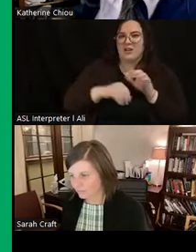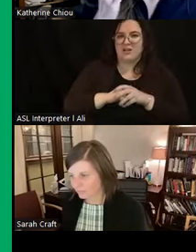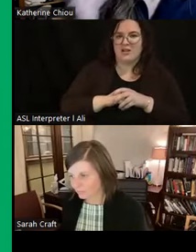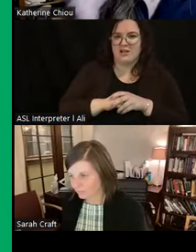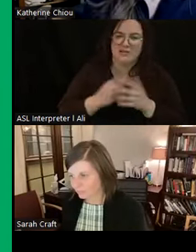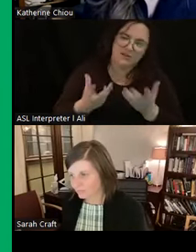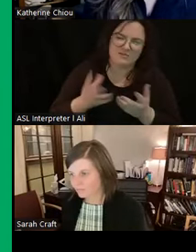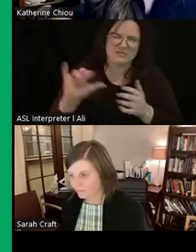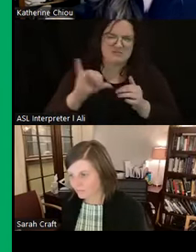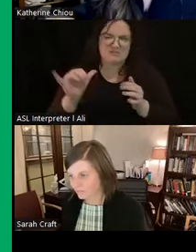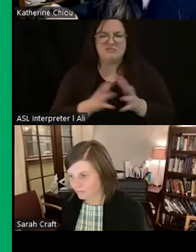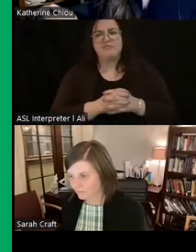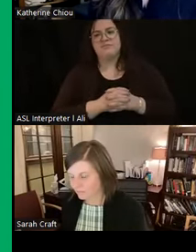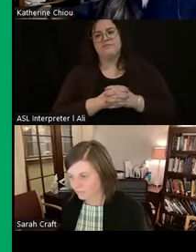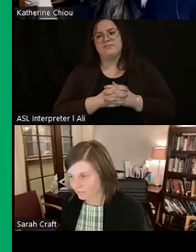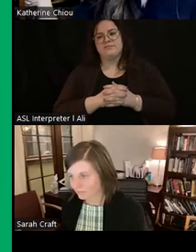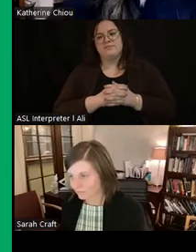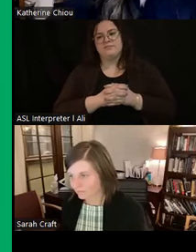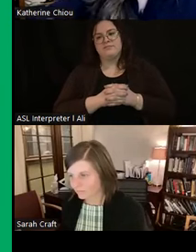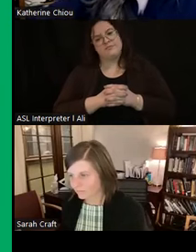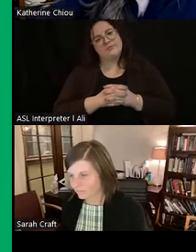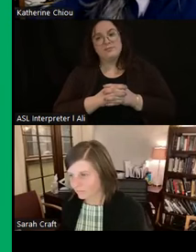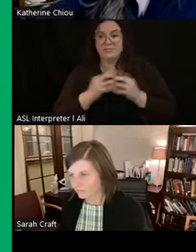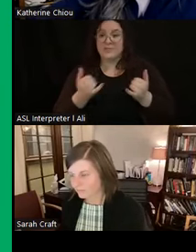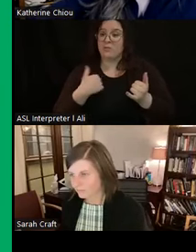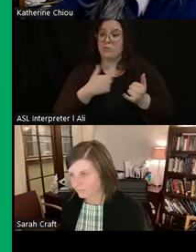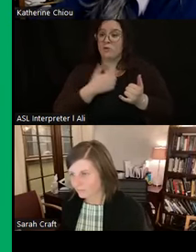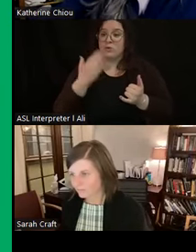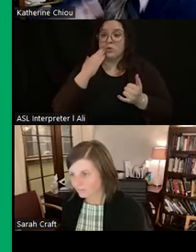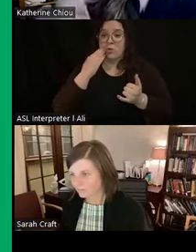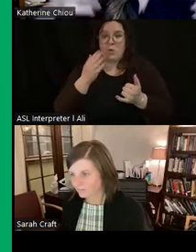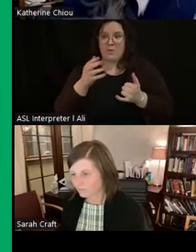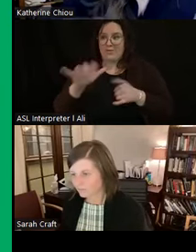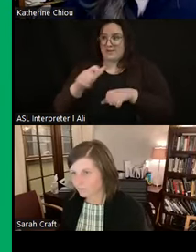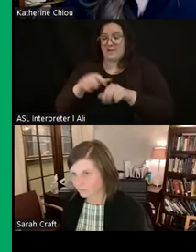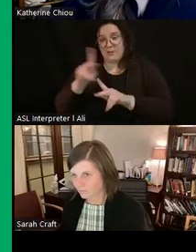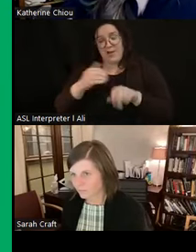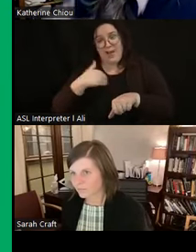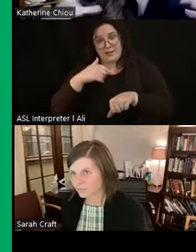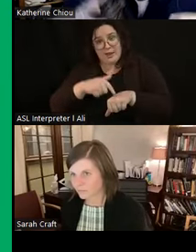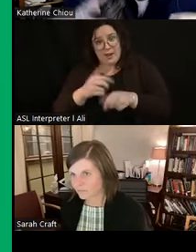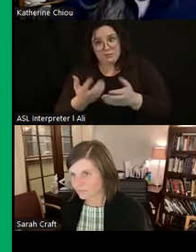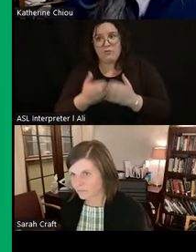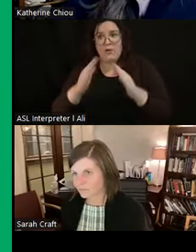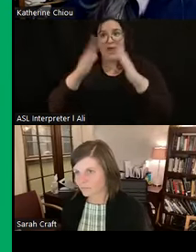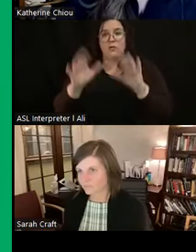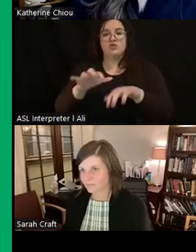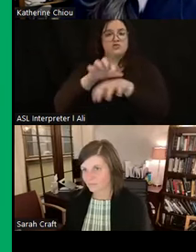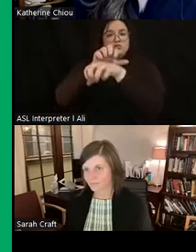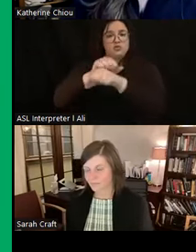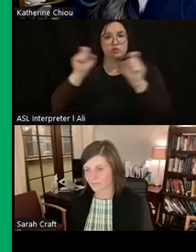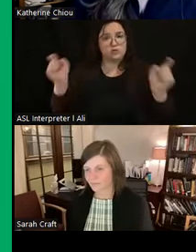so far, given that people had time to like ritually close houses, bury certain objects in floors,